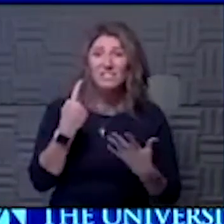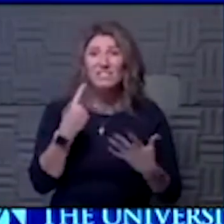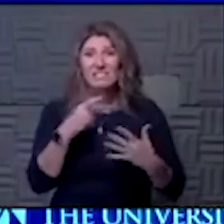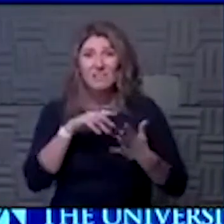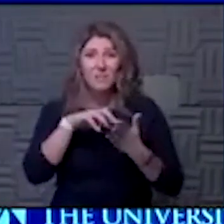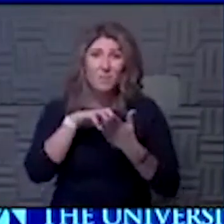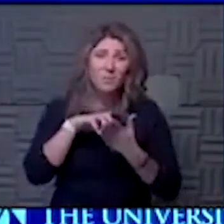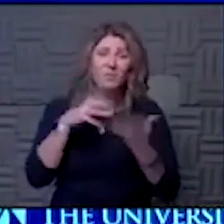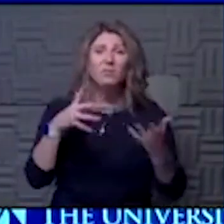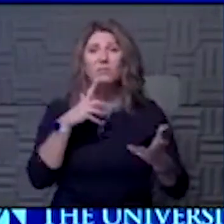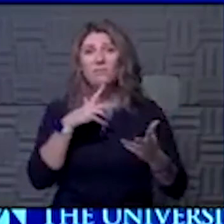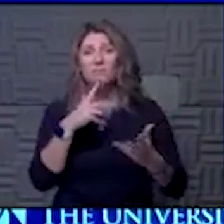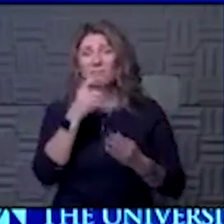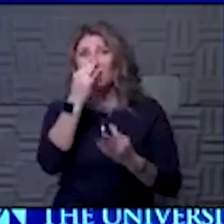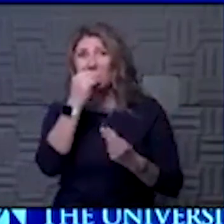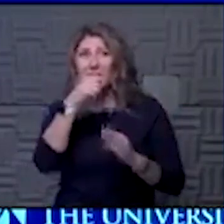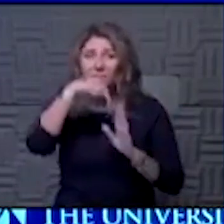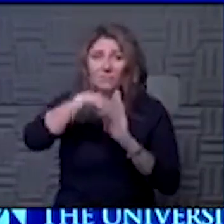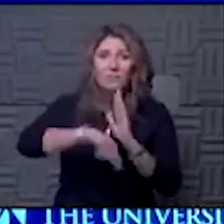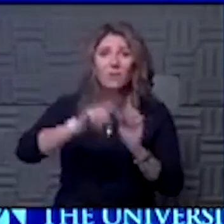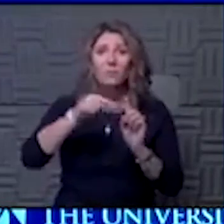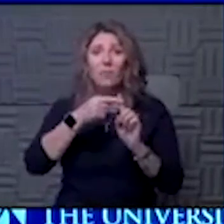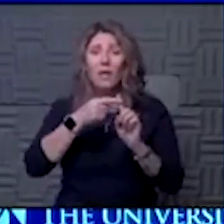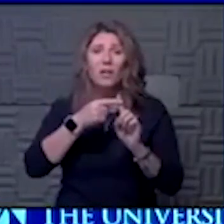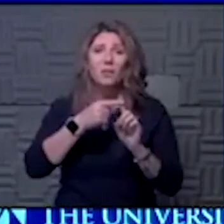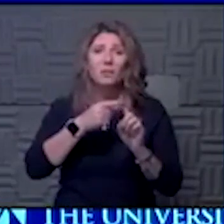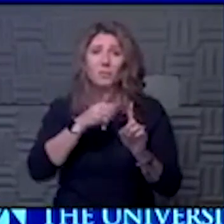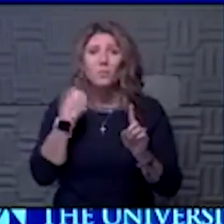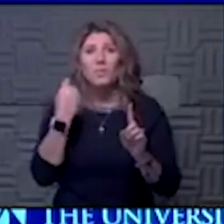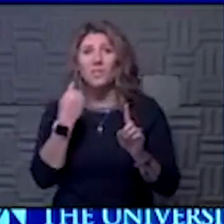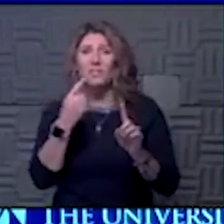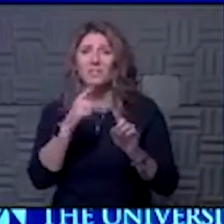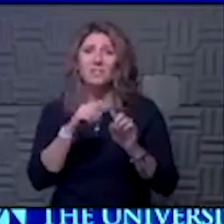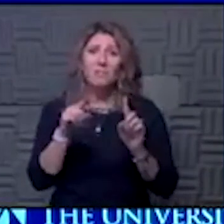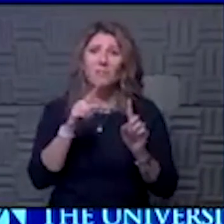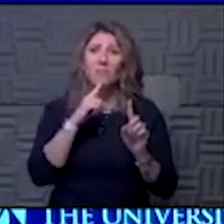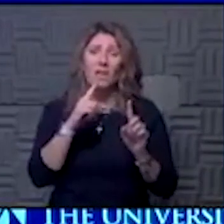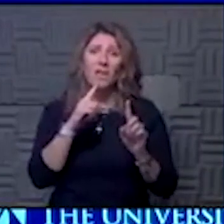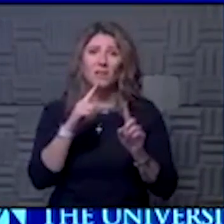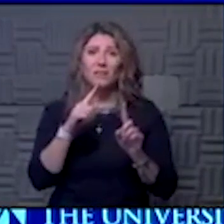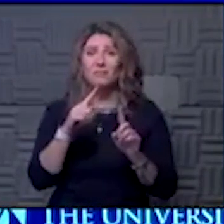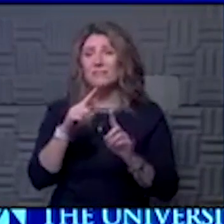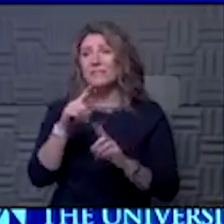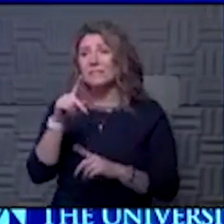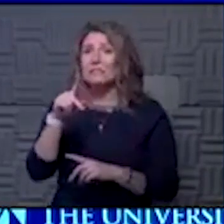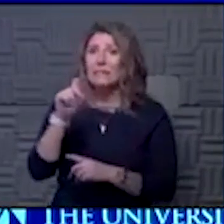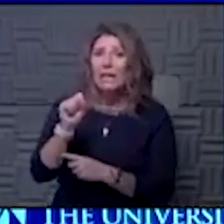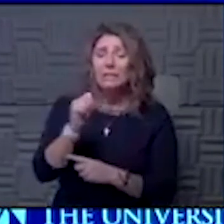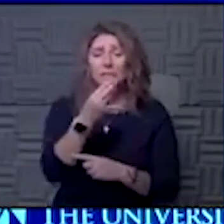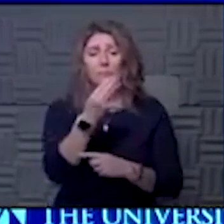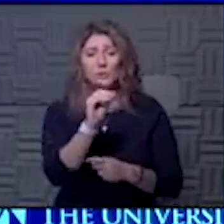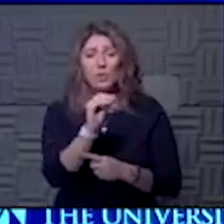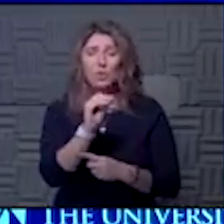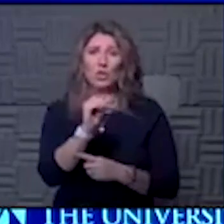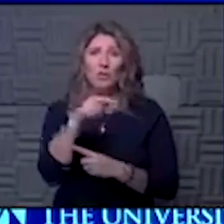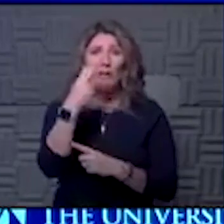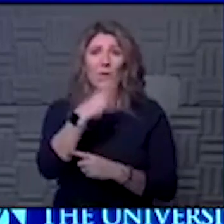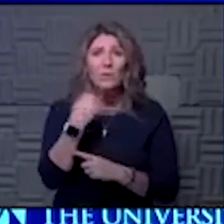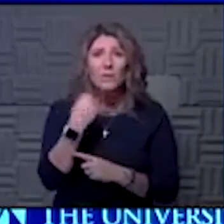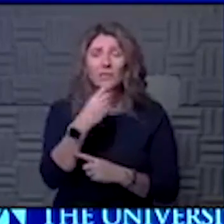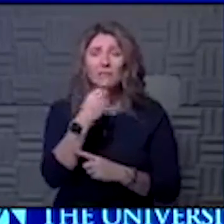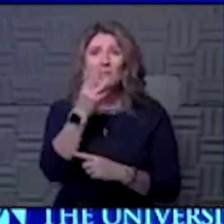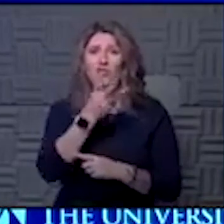mean, is a lot of risk. Iowa is pretty much a hot spot, but quite honestly, so are Kansas and Missouri, so are our urban areas. And